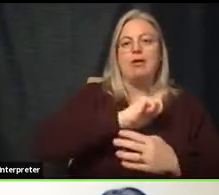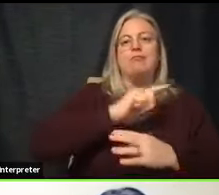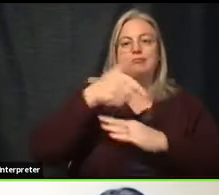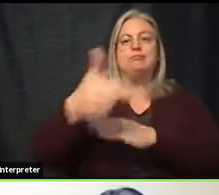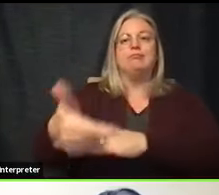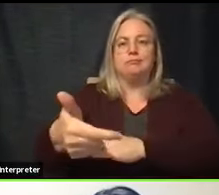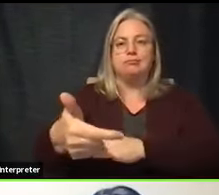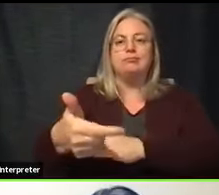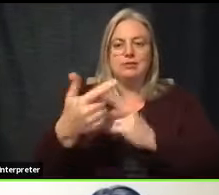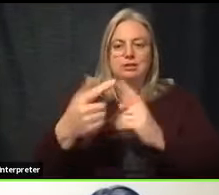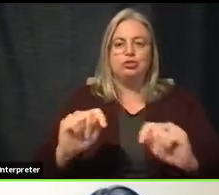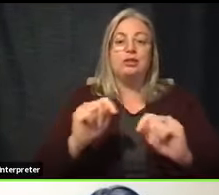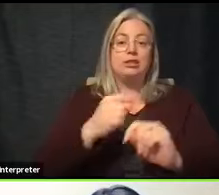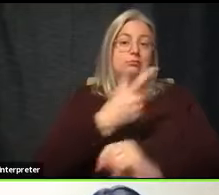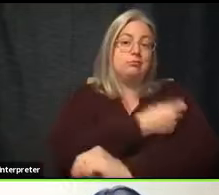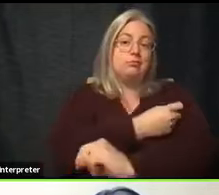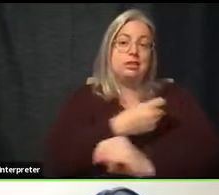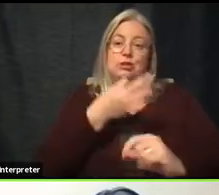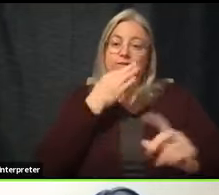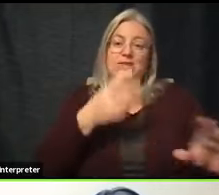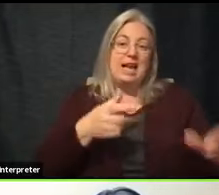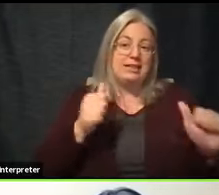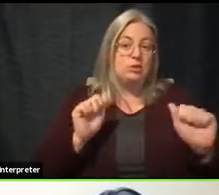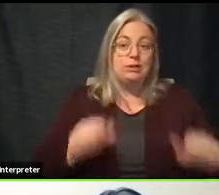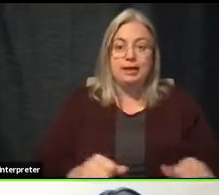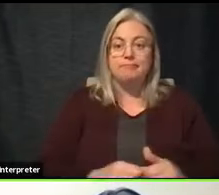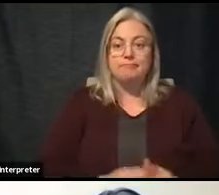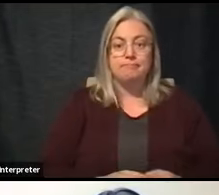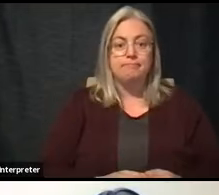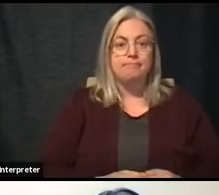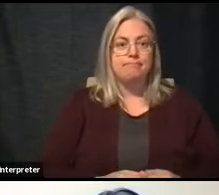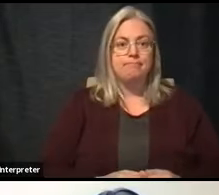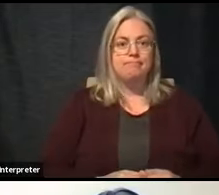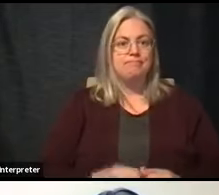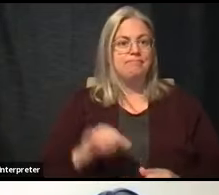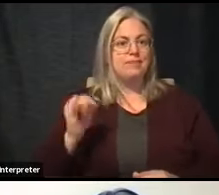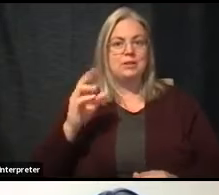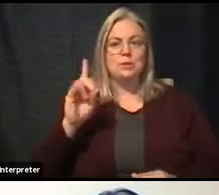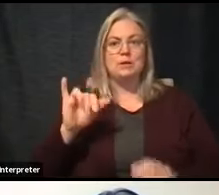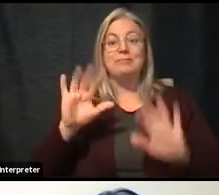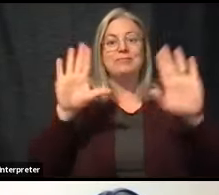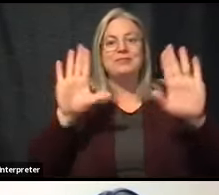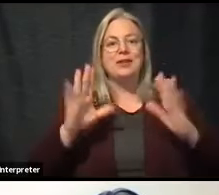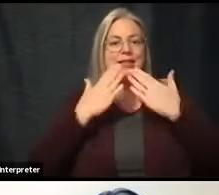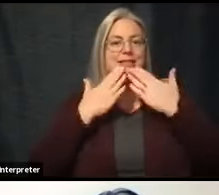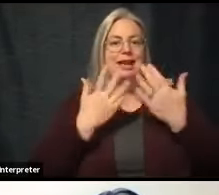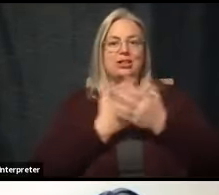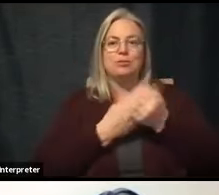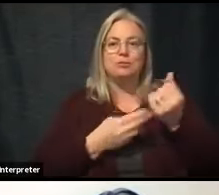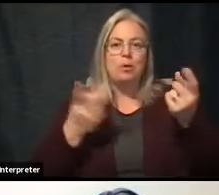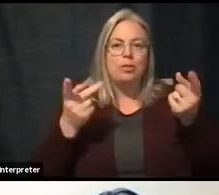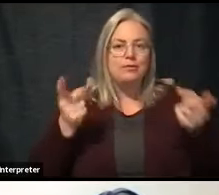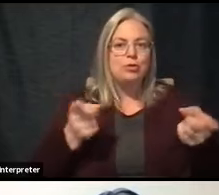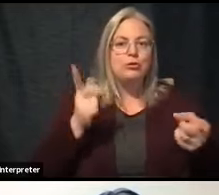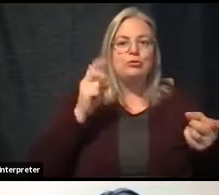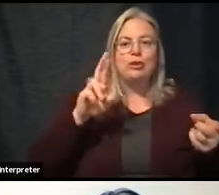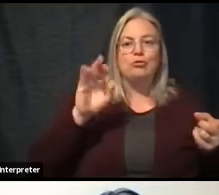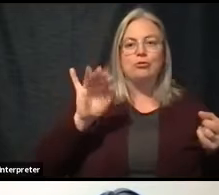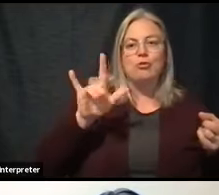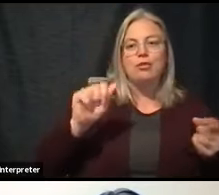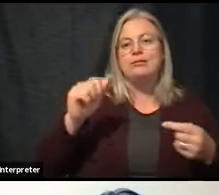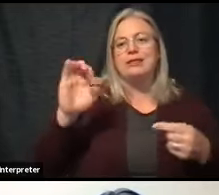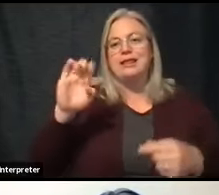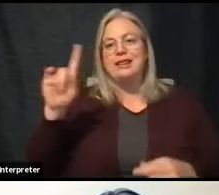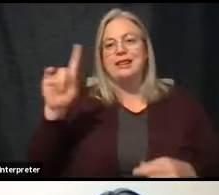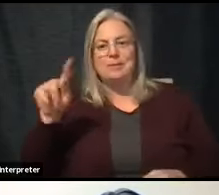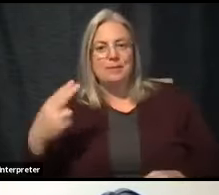we're trying to get vaccines in arms as fast as we can. Great. As always, thanks so much to both of you, Dr. Arreola and Elizabeth. Thanks for being